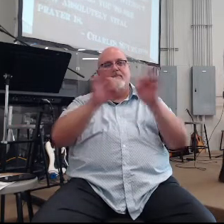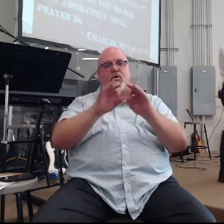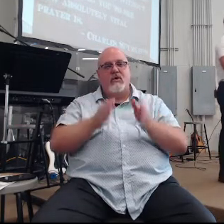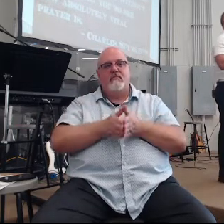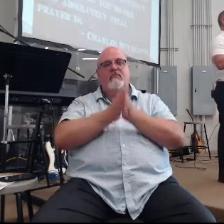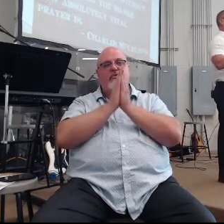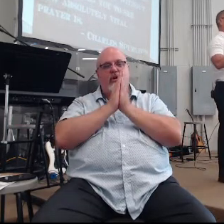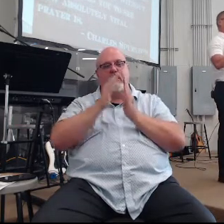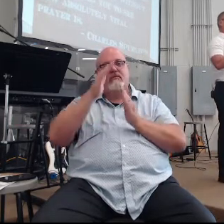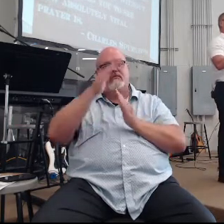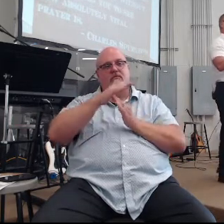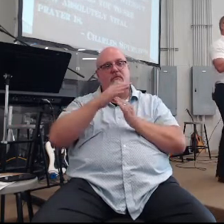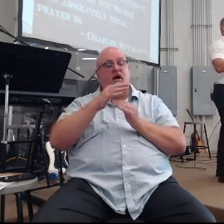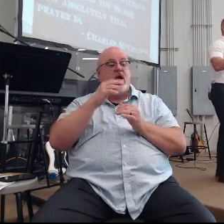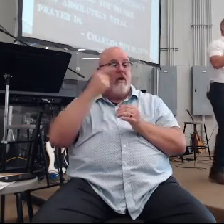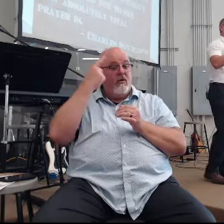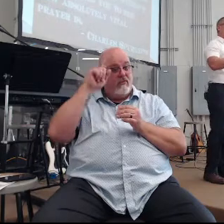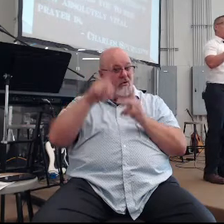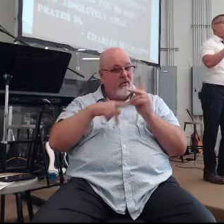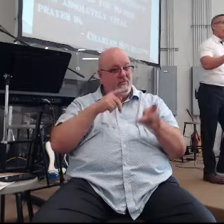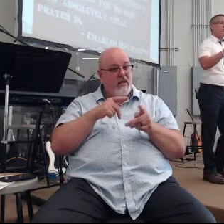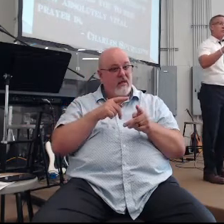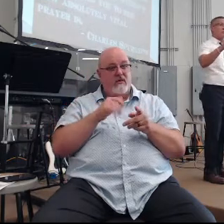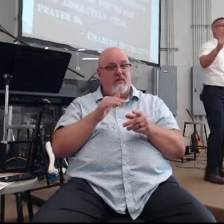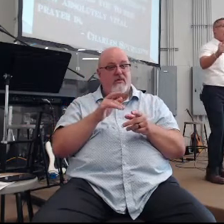is guys especially for those of you that